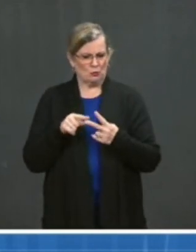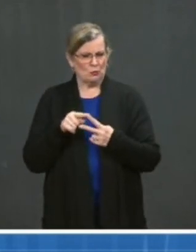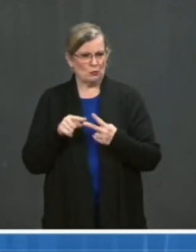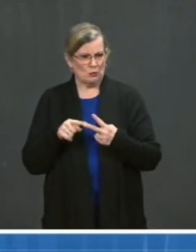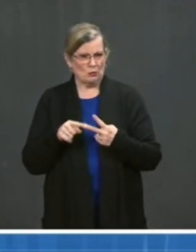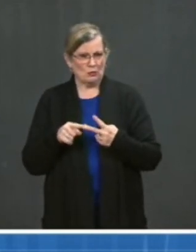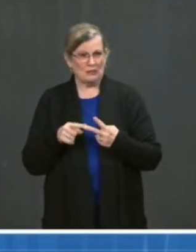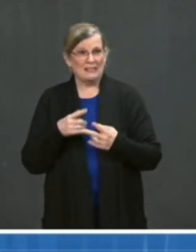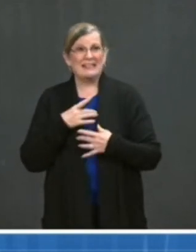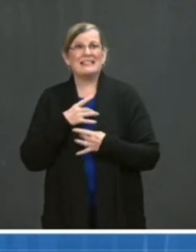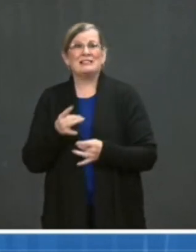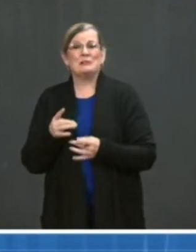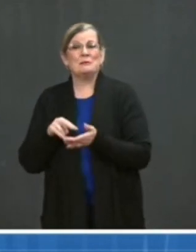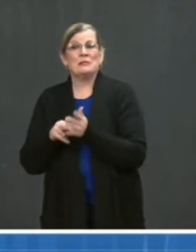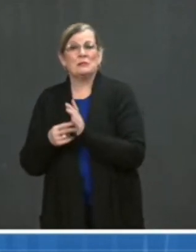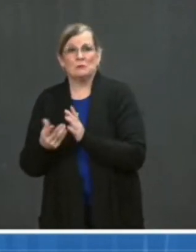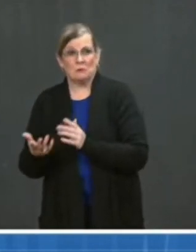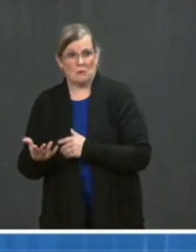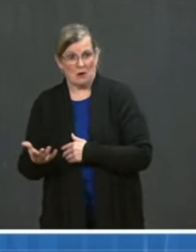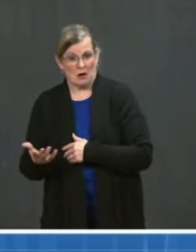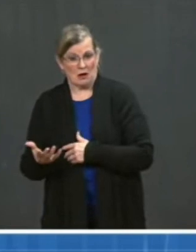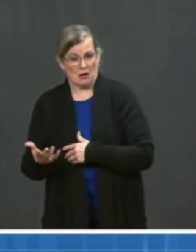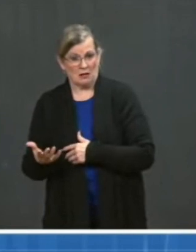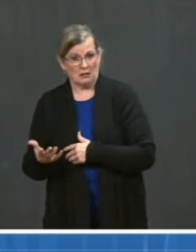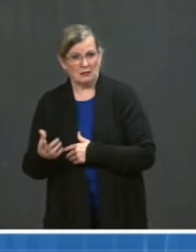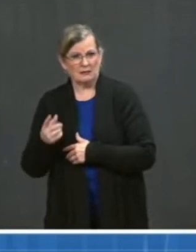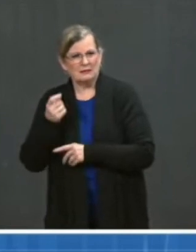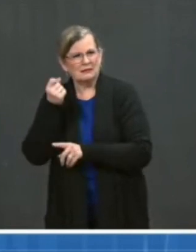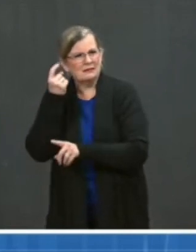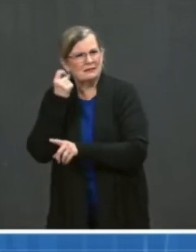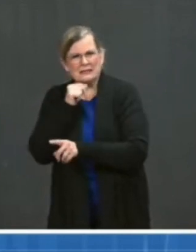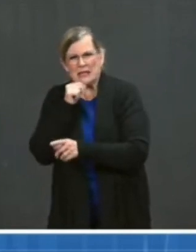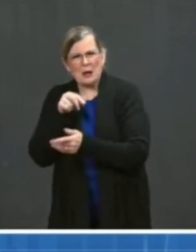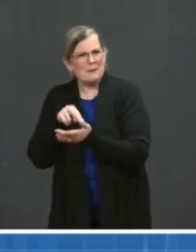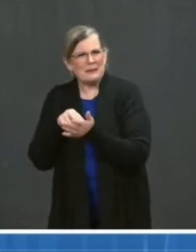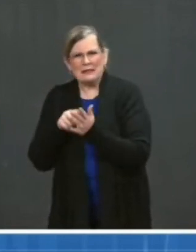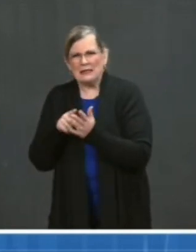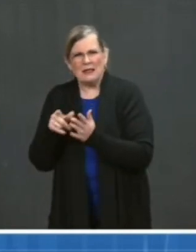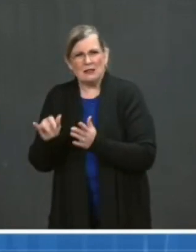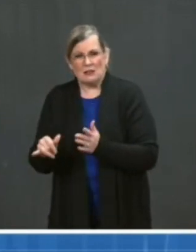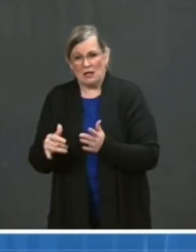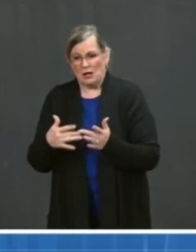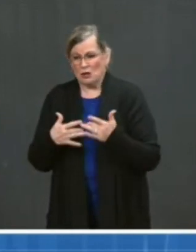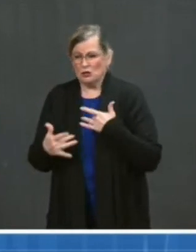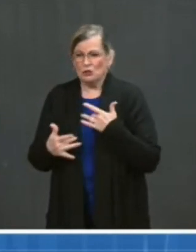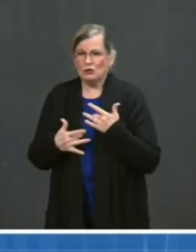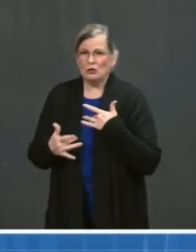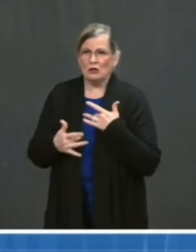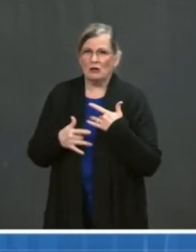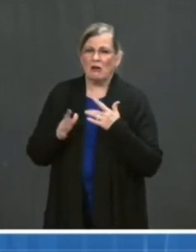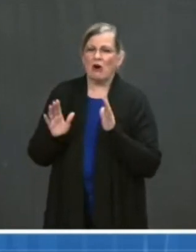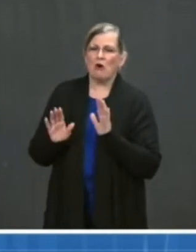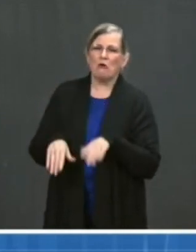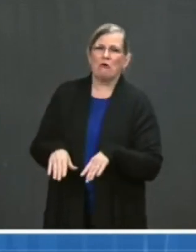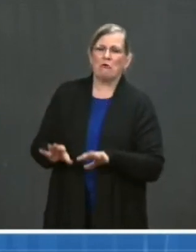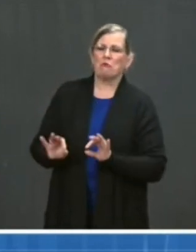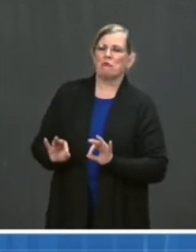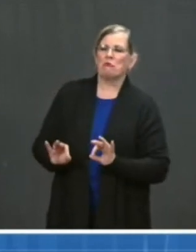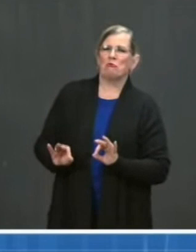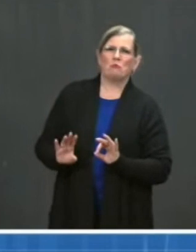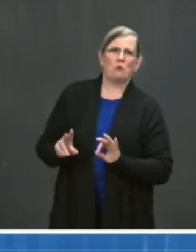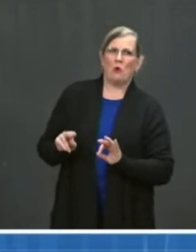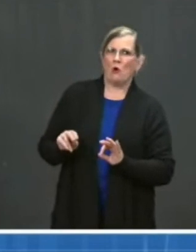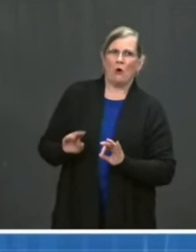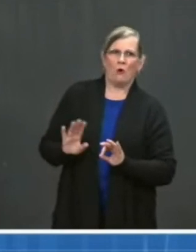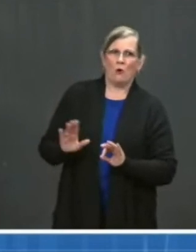or that the variant is not important for us to carefully follow. Rather, it means that we are still working to understand the variant, gather